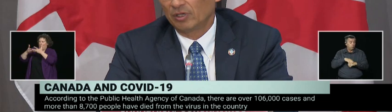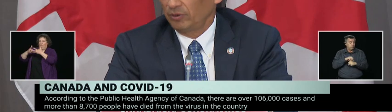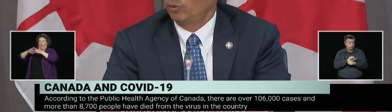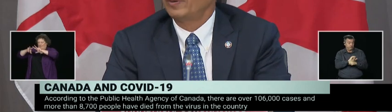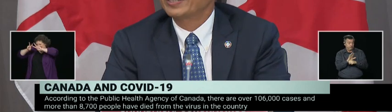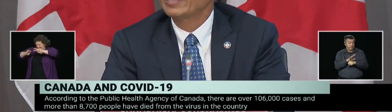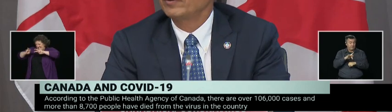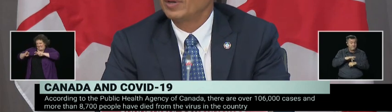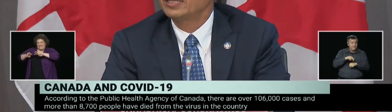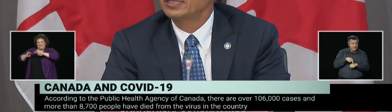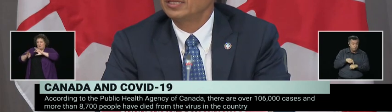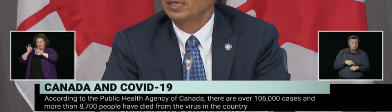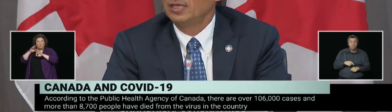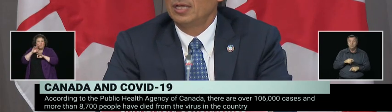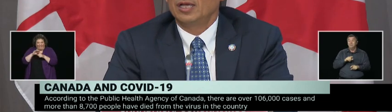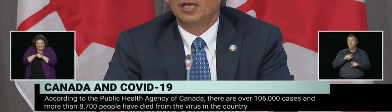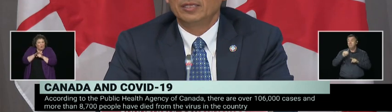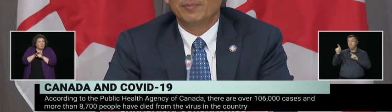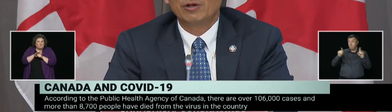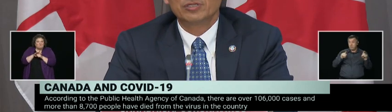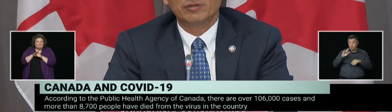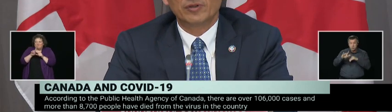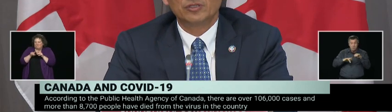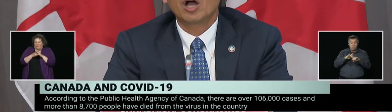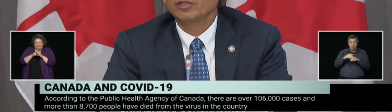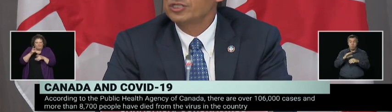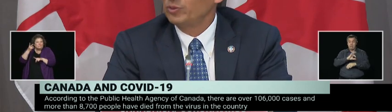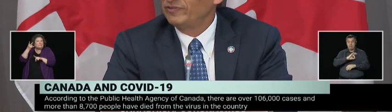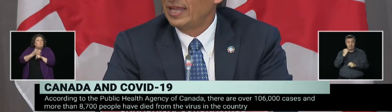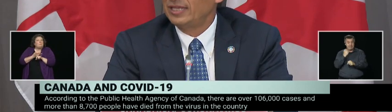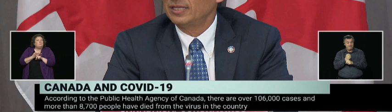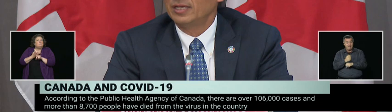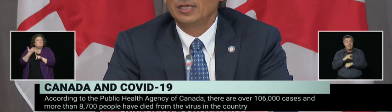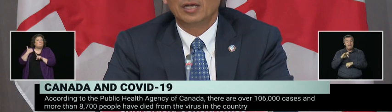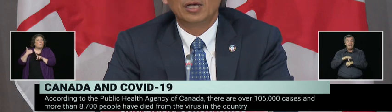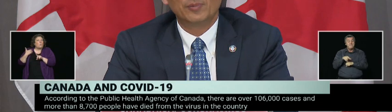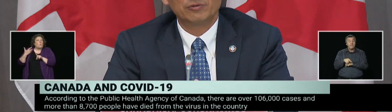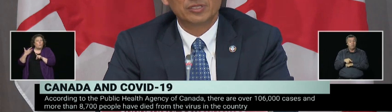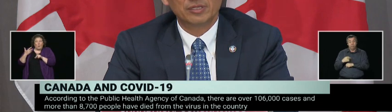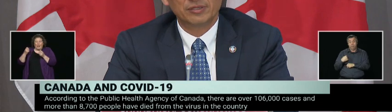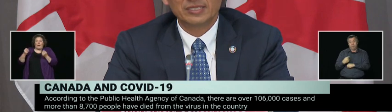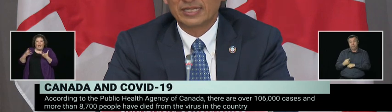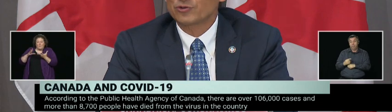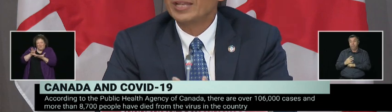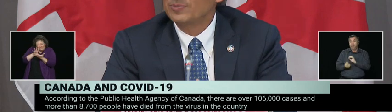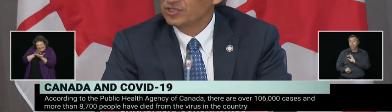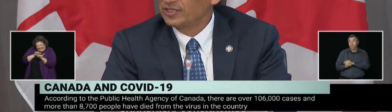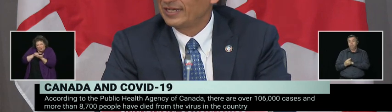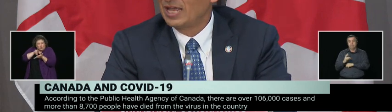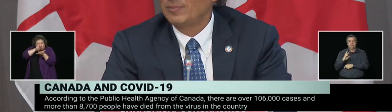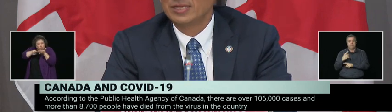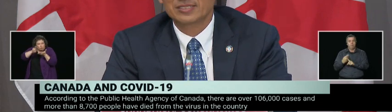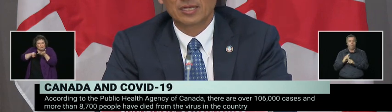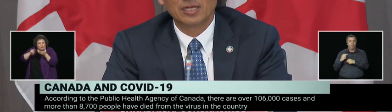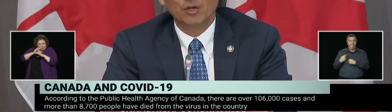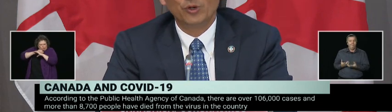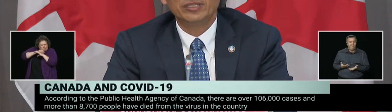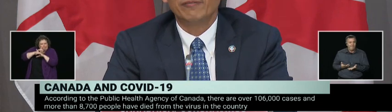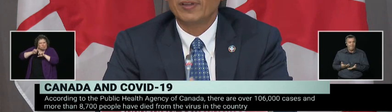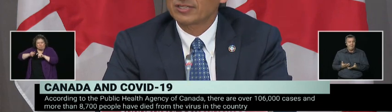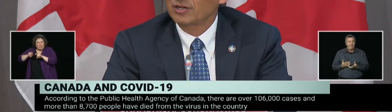around for about seven months and the amount of knowledge we've gained about things like transmission dynamics,